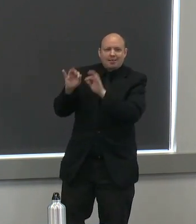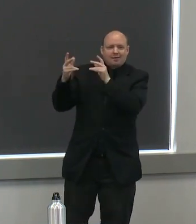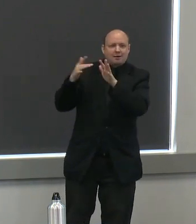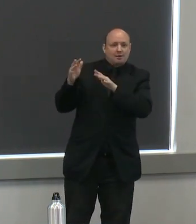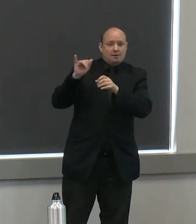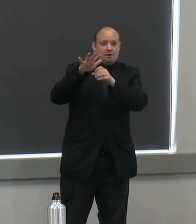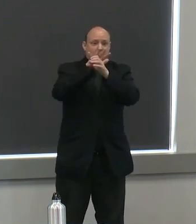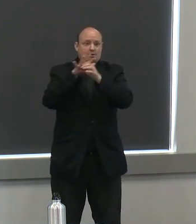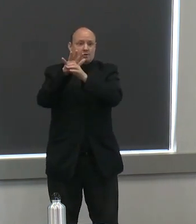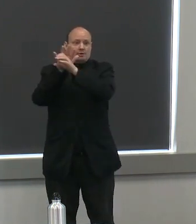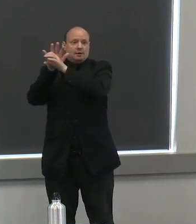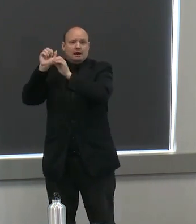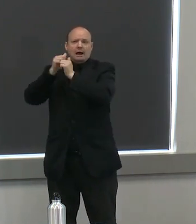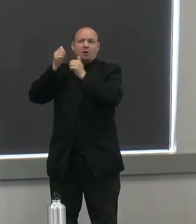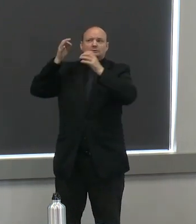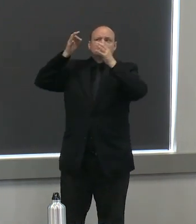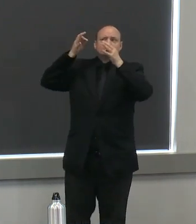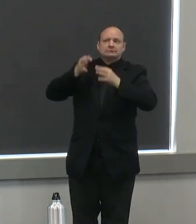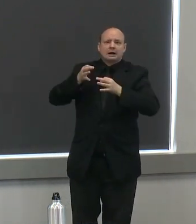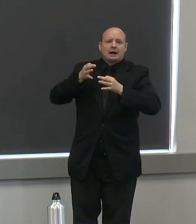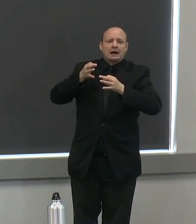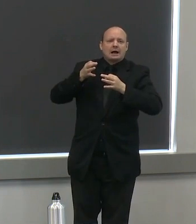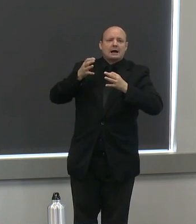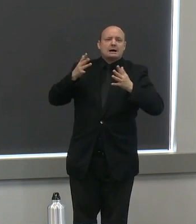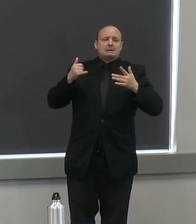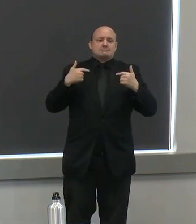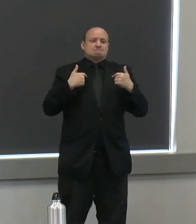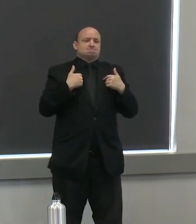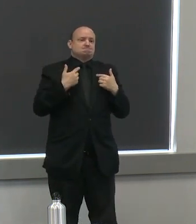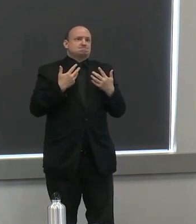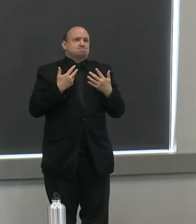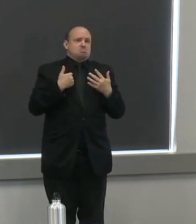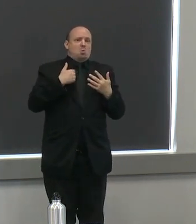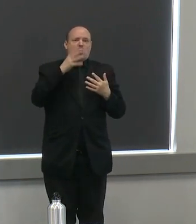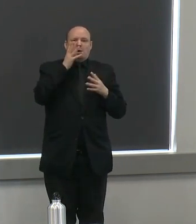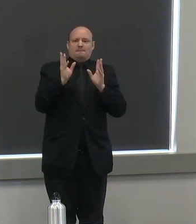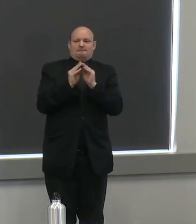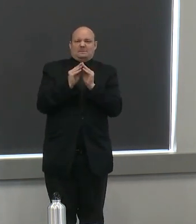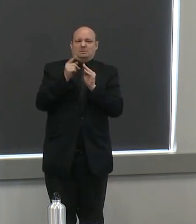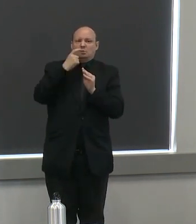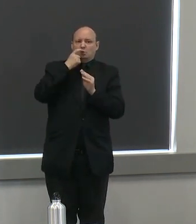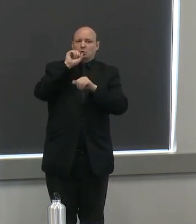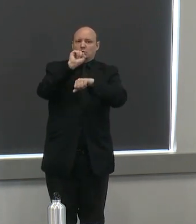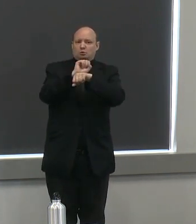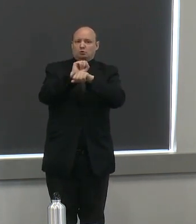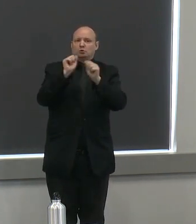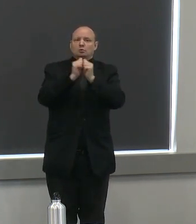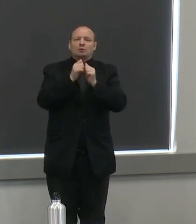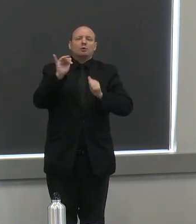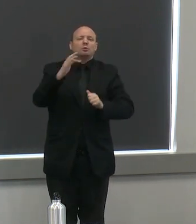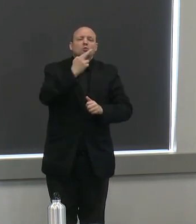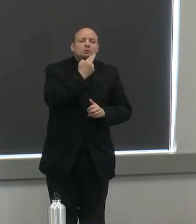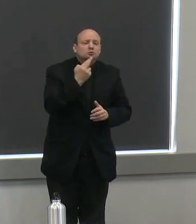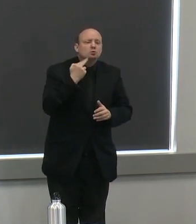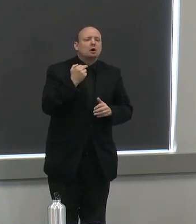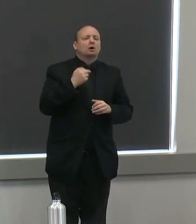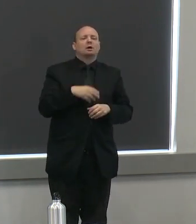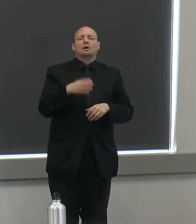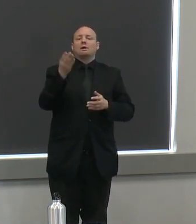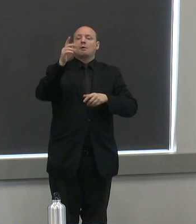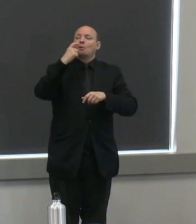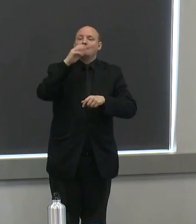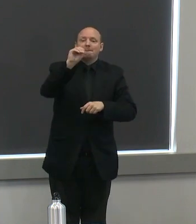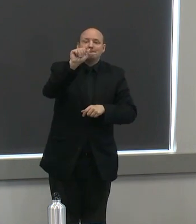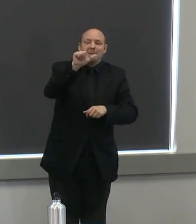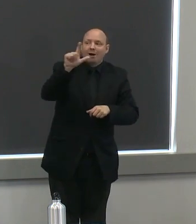who are doing the work actually working in restaurants and working in malls and meeting with them and those